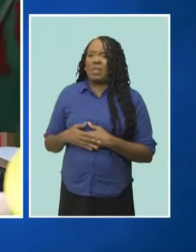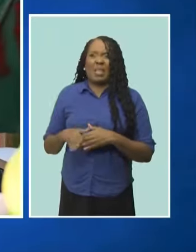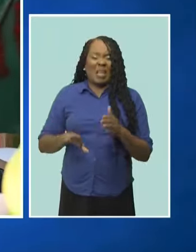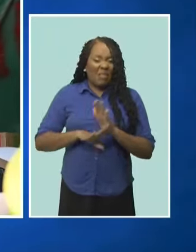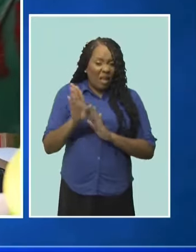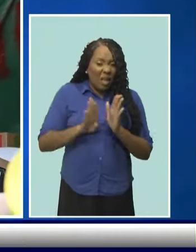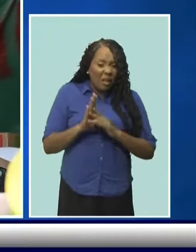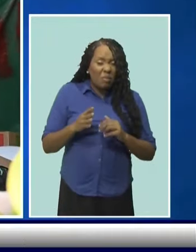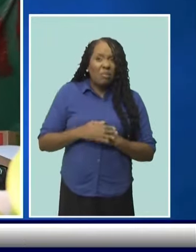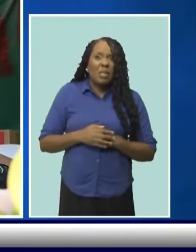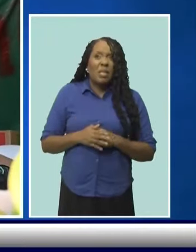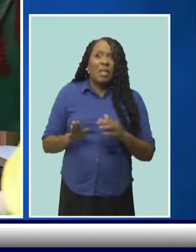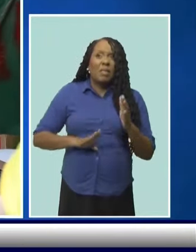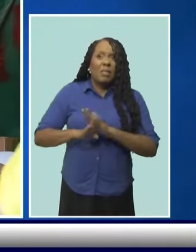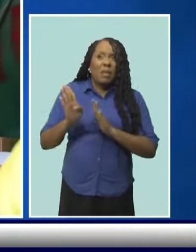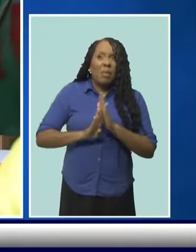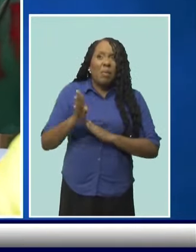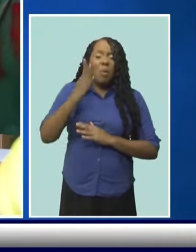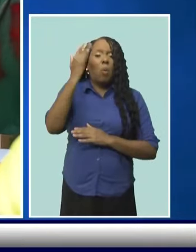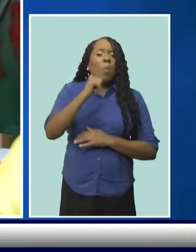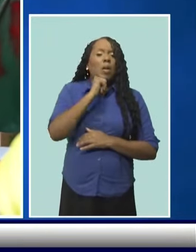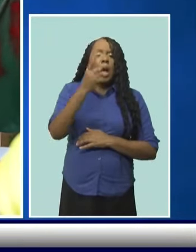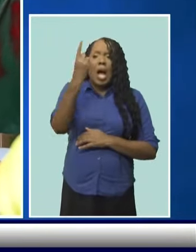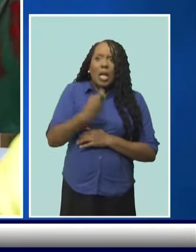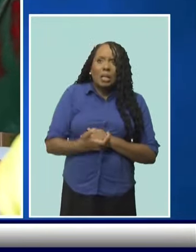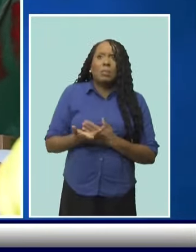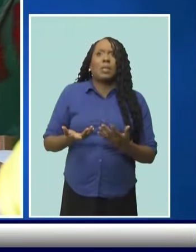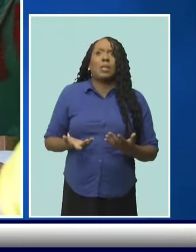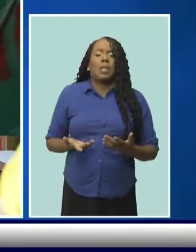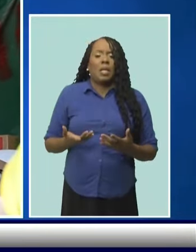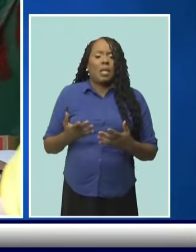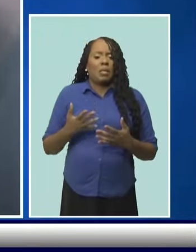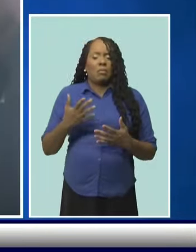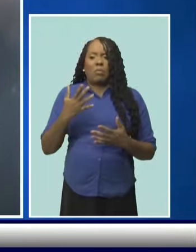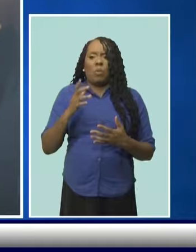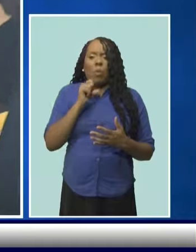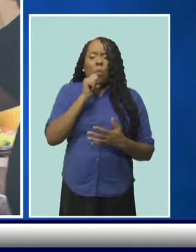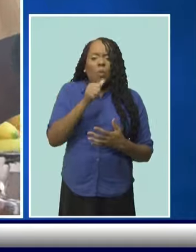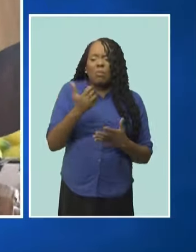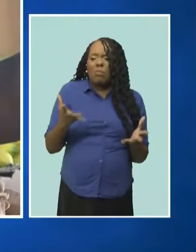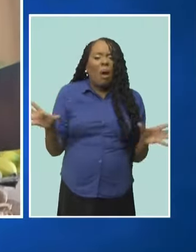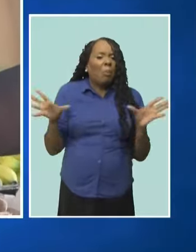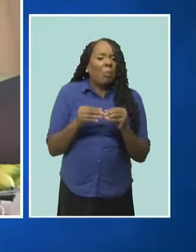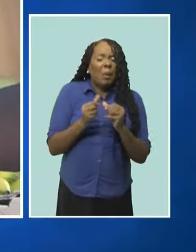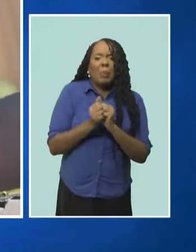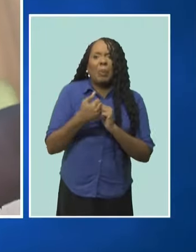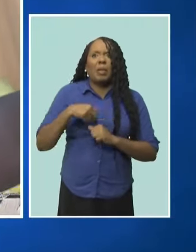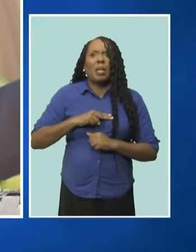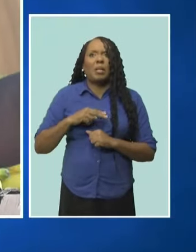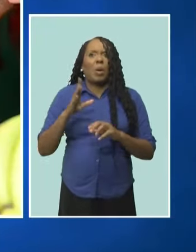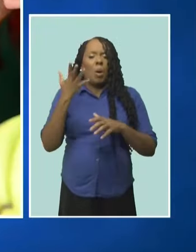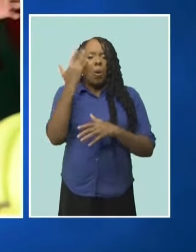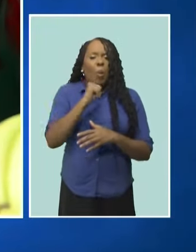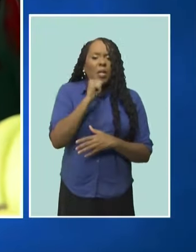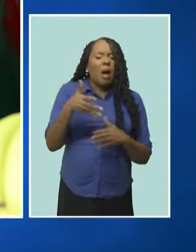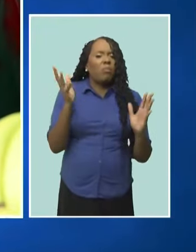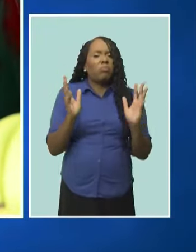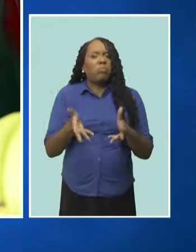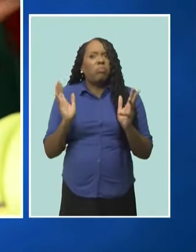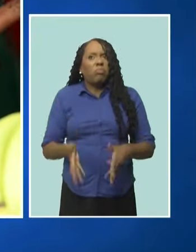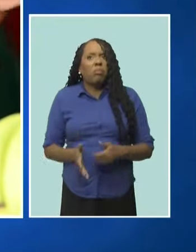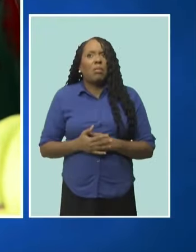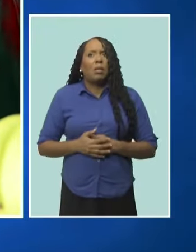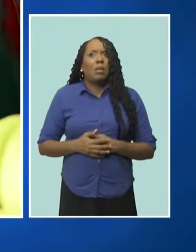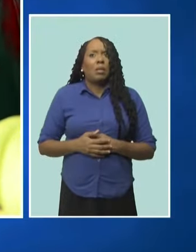redeveloping something. We're We're the come to me and farm a meeting. We're doing the tell me this. All out here, should there be